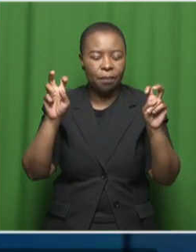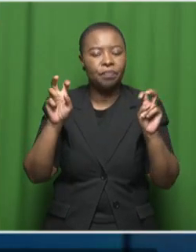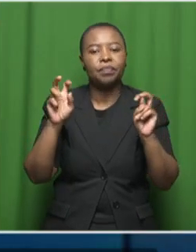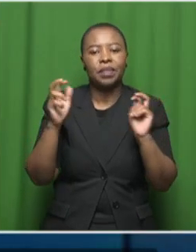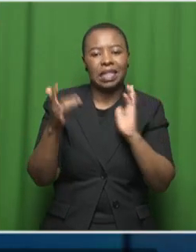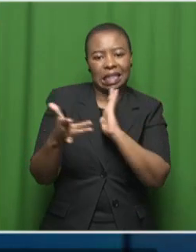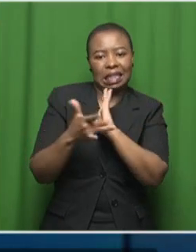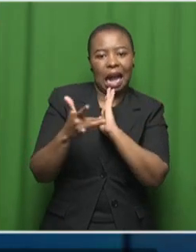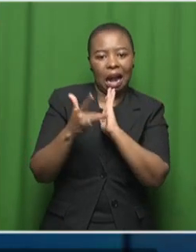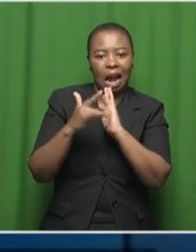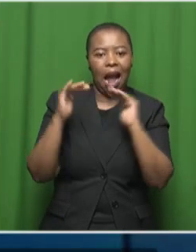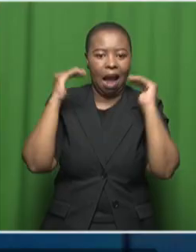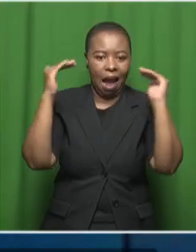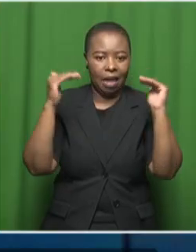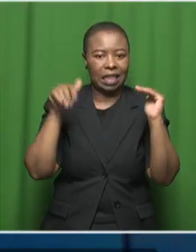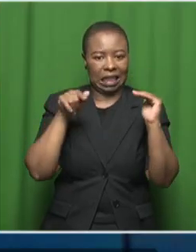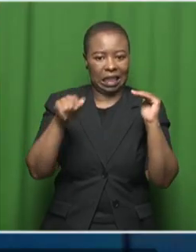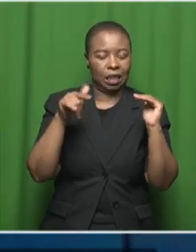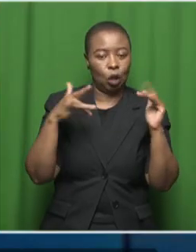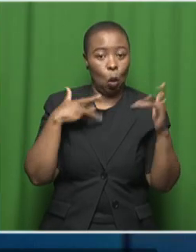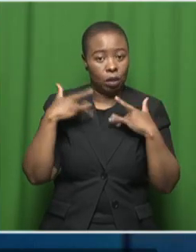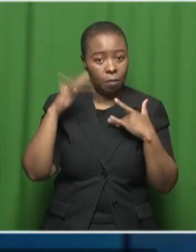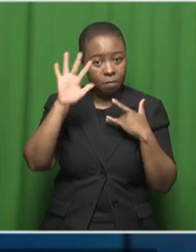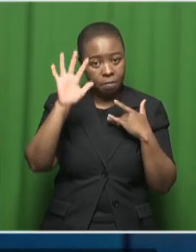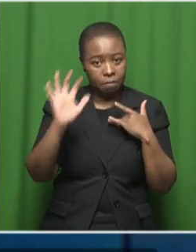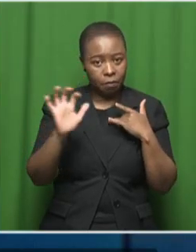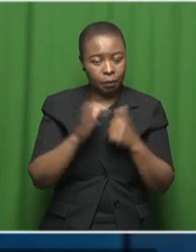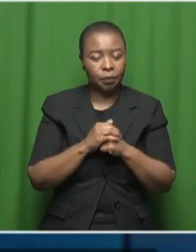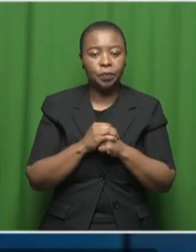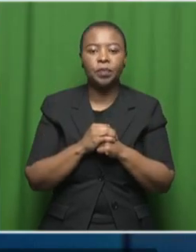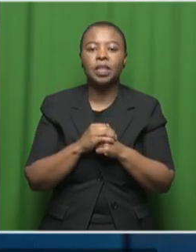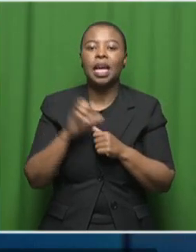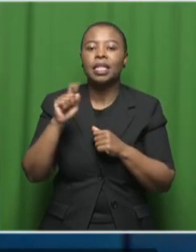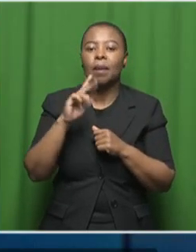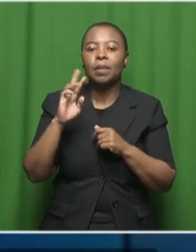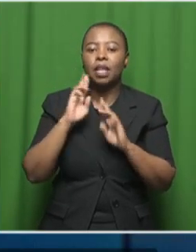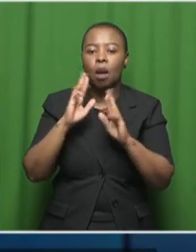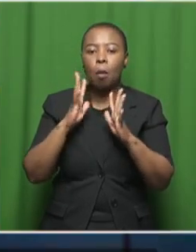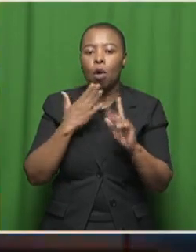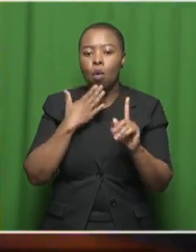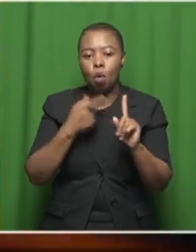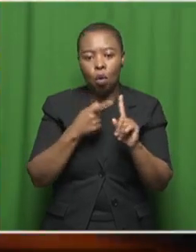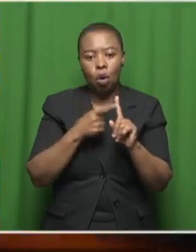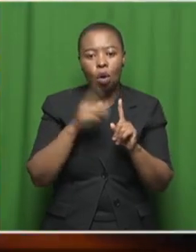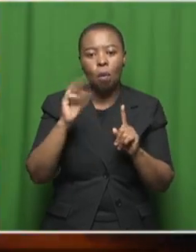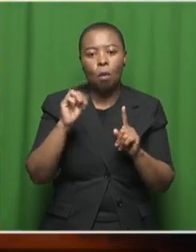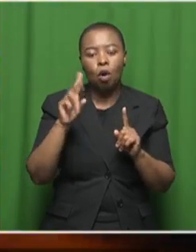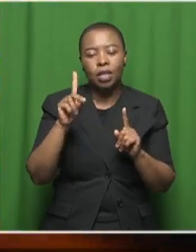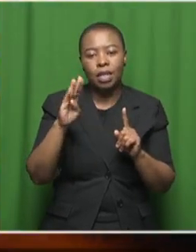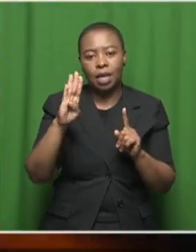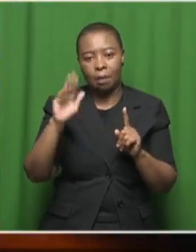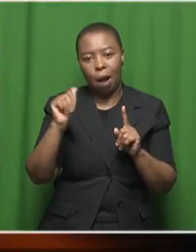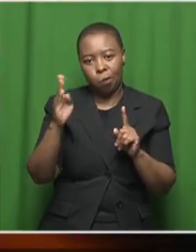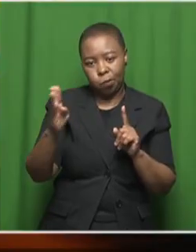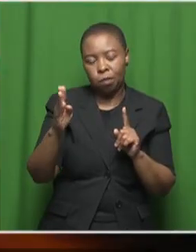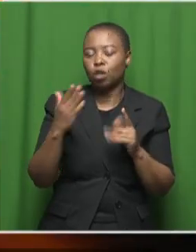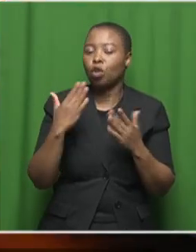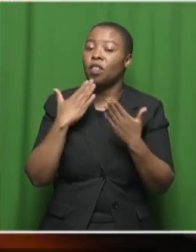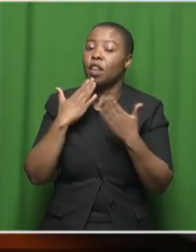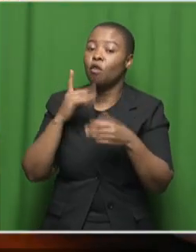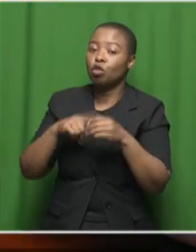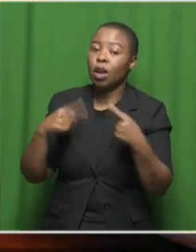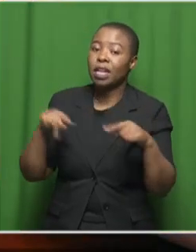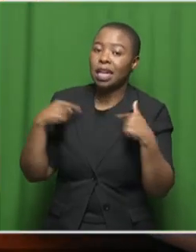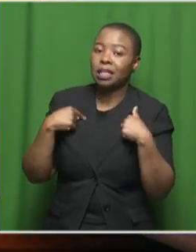world should we be concerned let's now cross back to SABC news reporter Ishmael Modiba for more very good morning to Ishmael thank you so much for